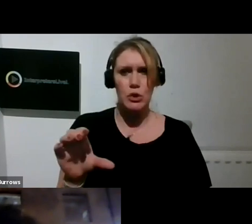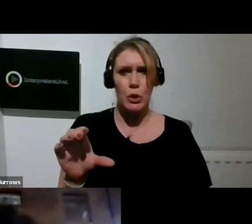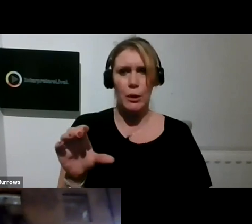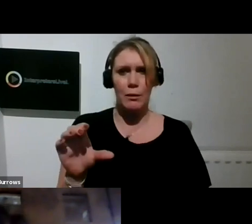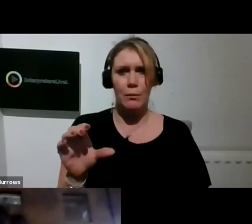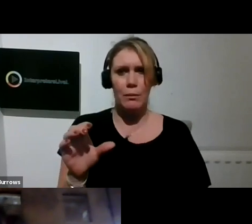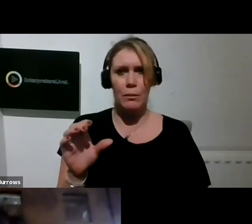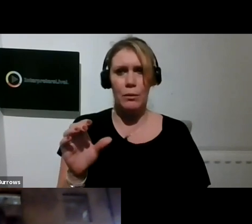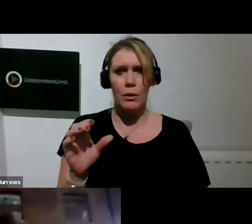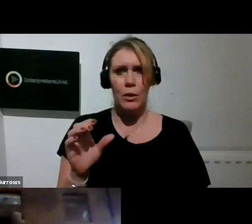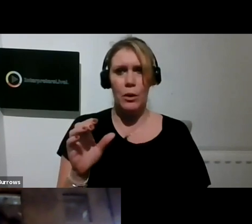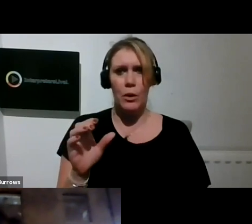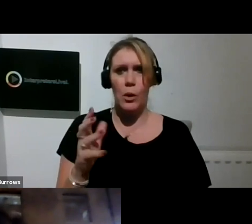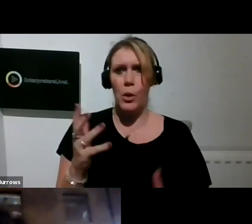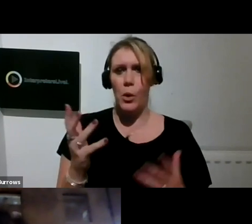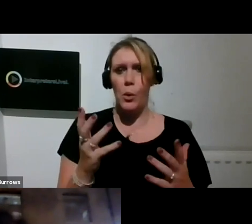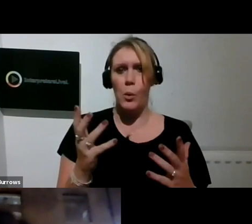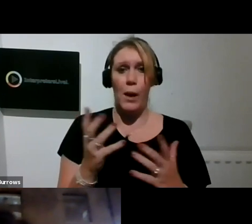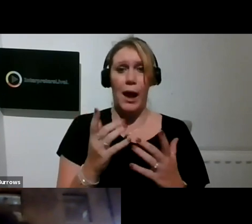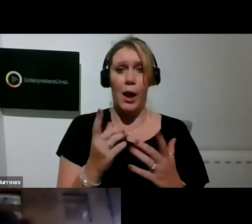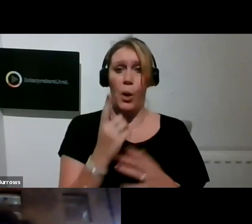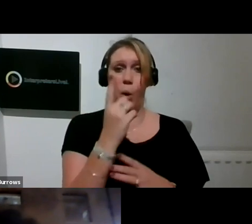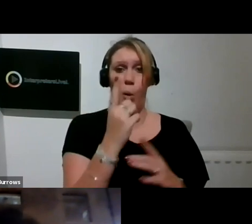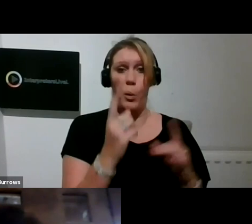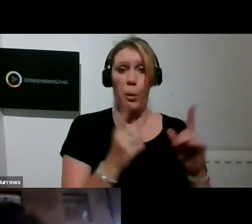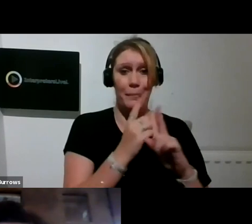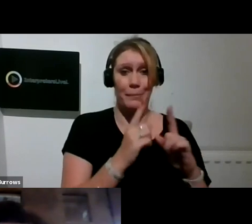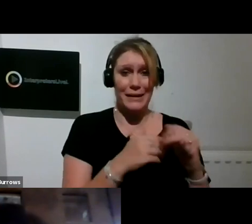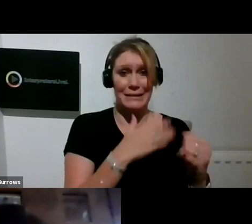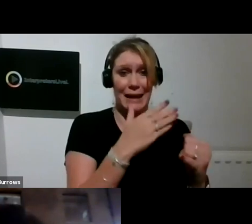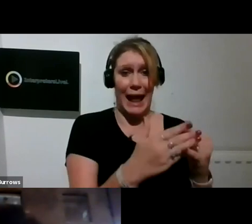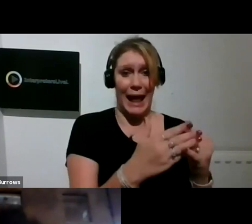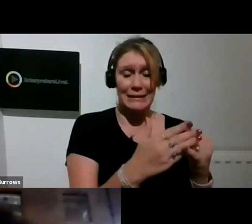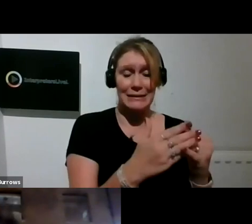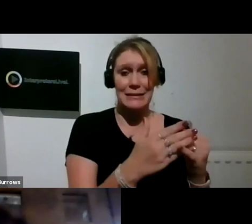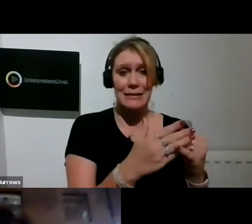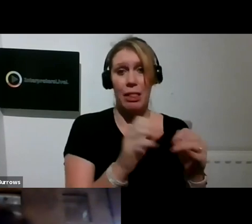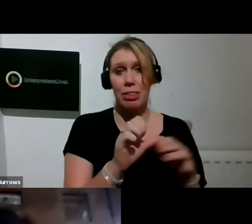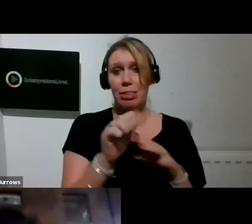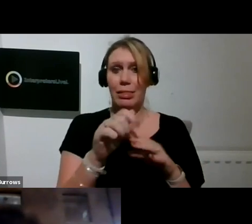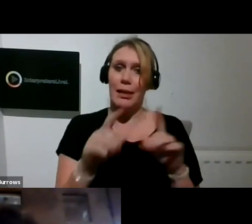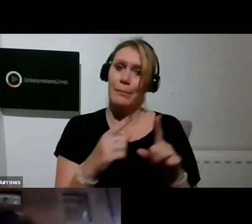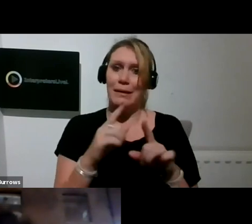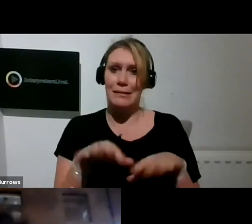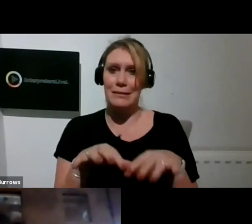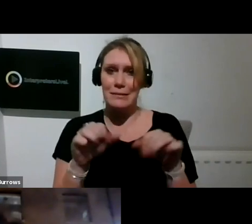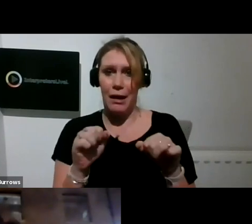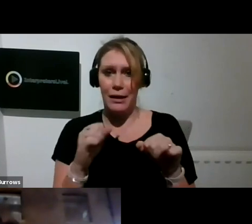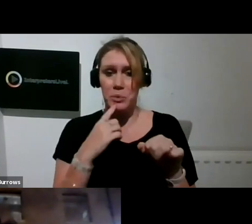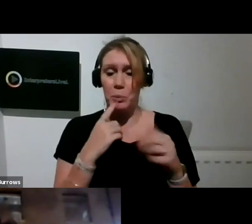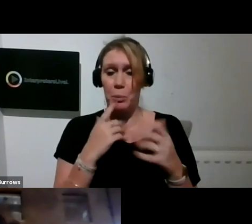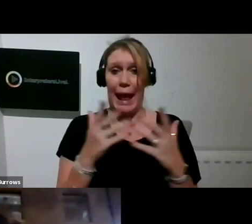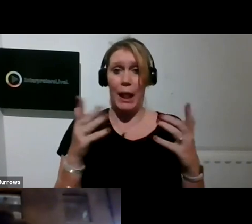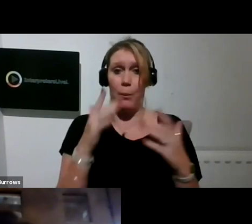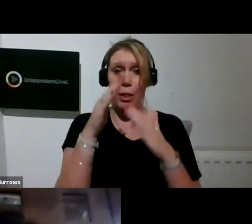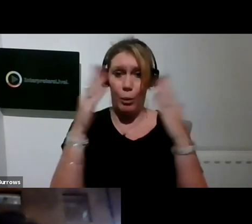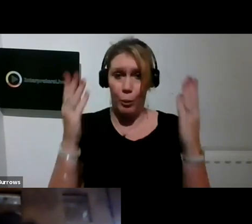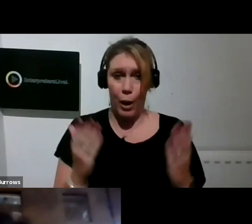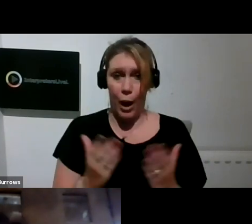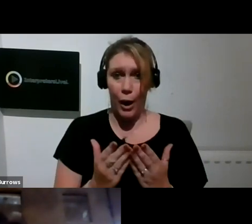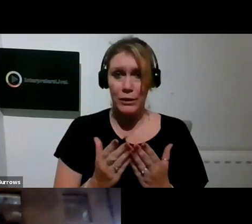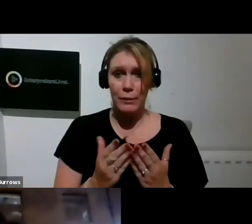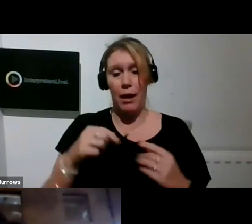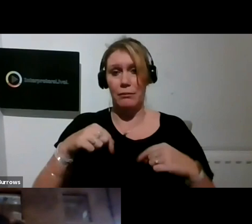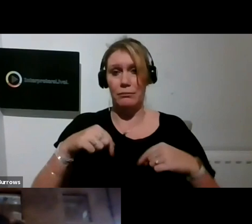stepping out of one meeting, going into the other, and you can be anywhere in the world, albeit I'm not anywhere in the world. I am in London, albeit not in